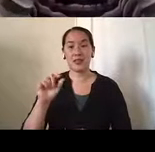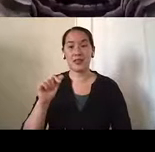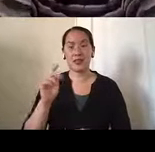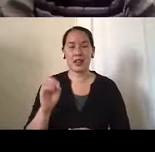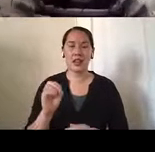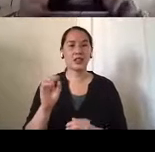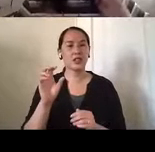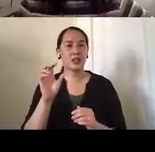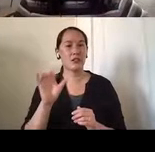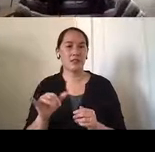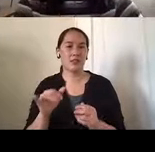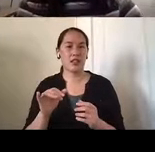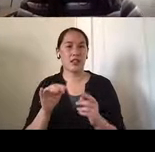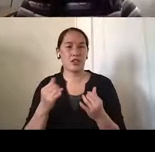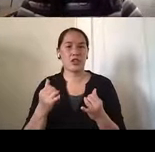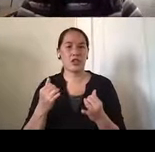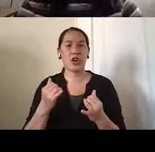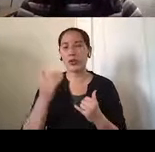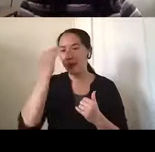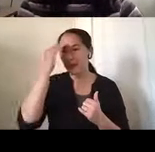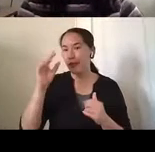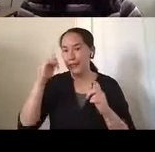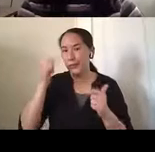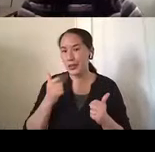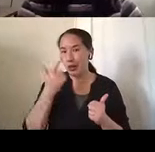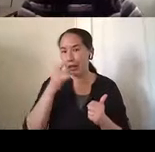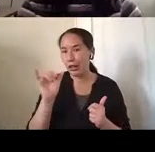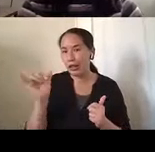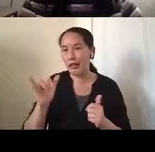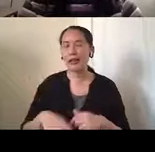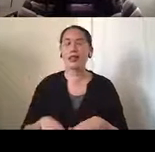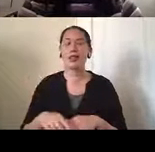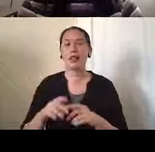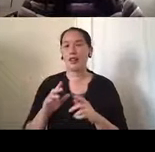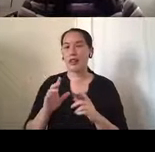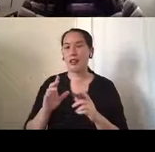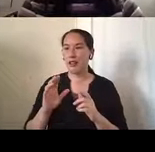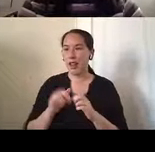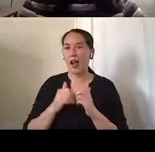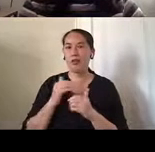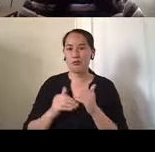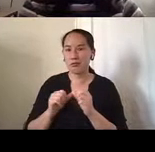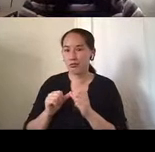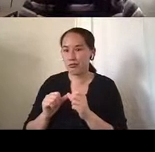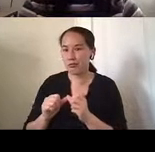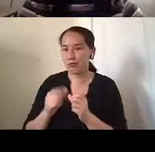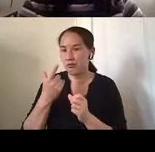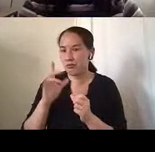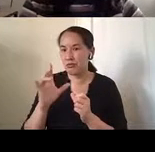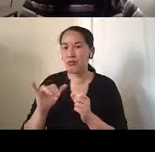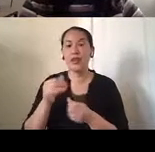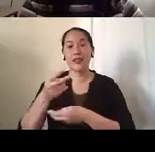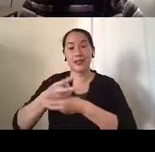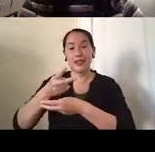is, its progression and you know let her know about care options and